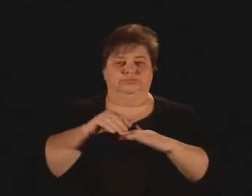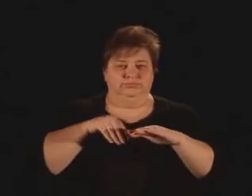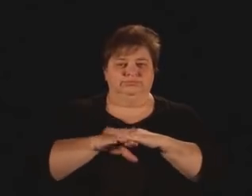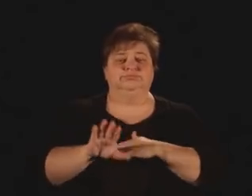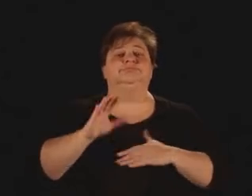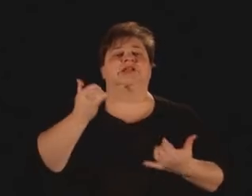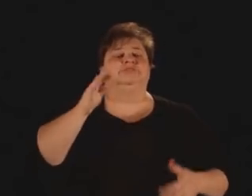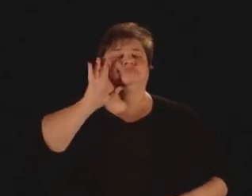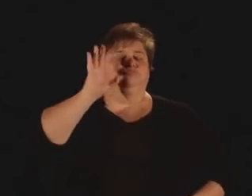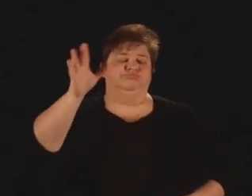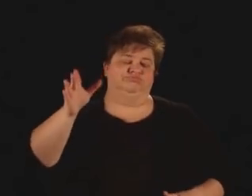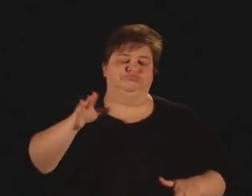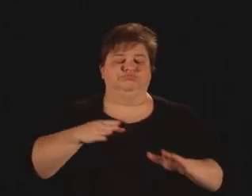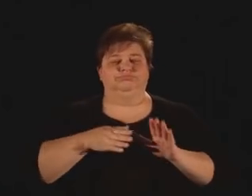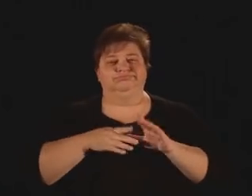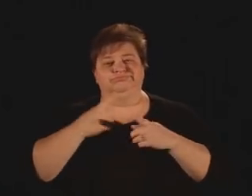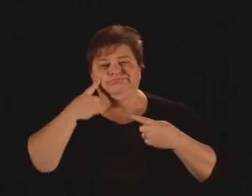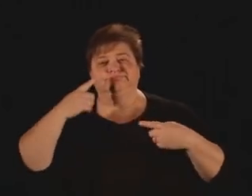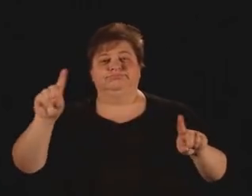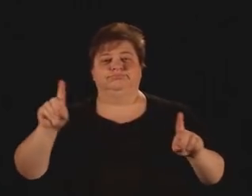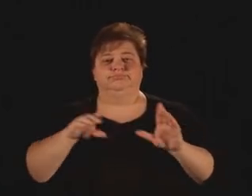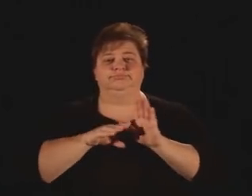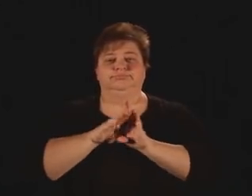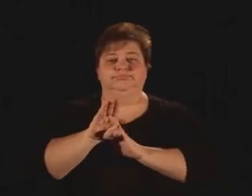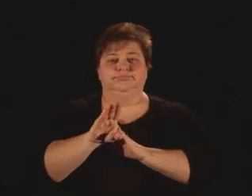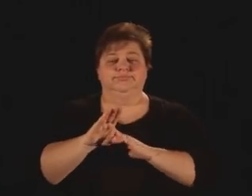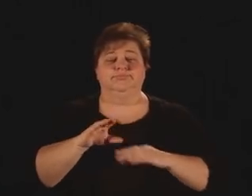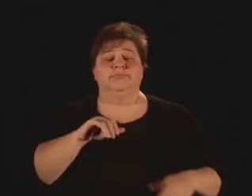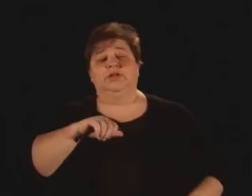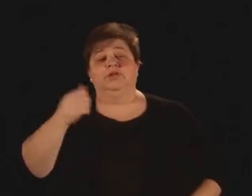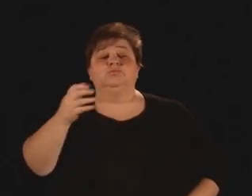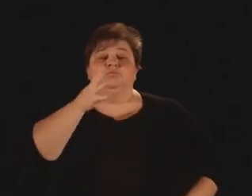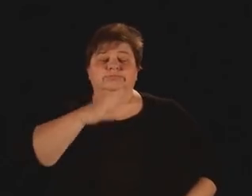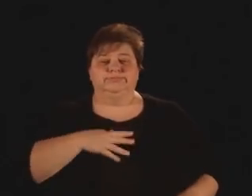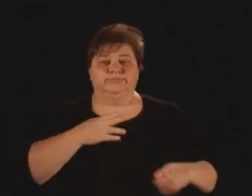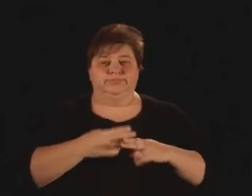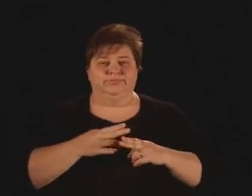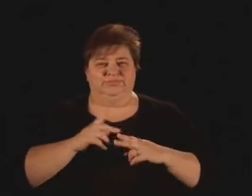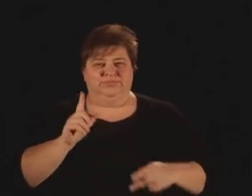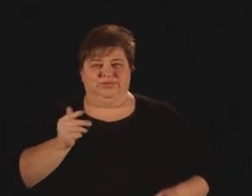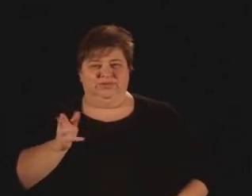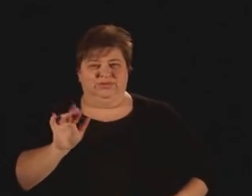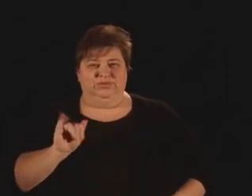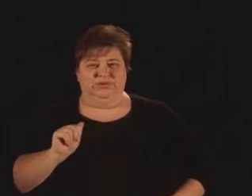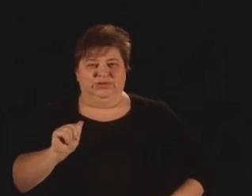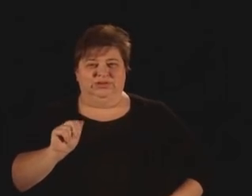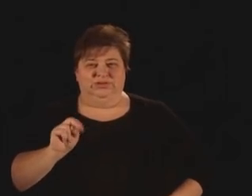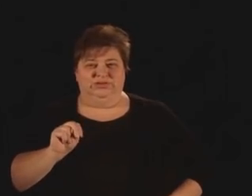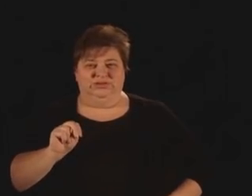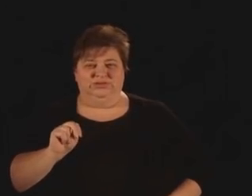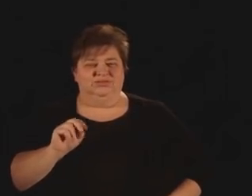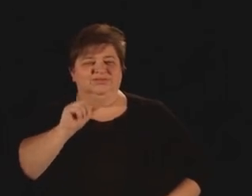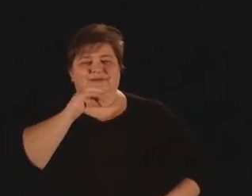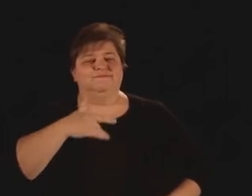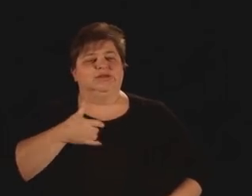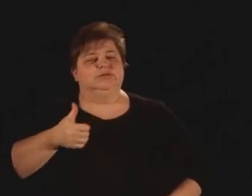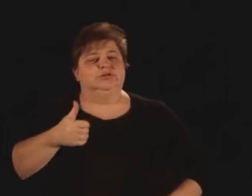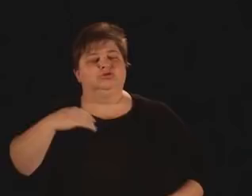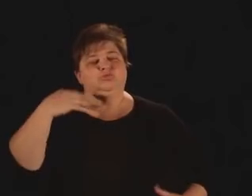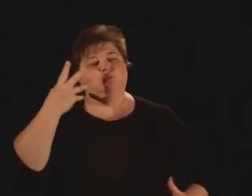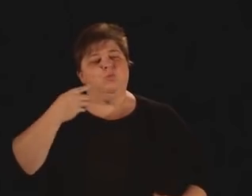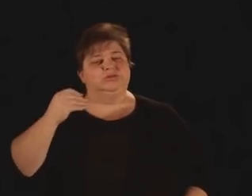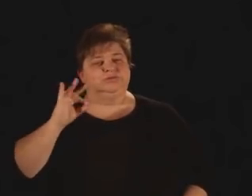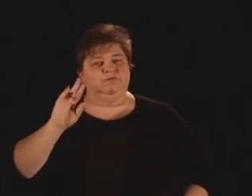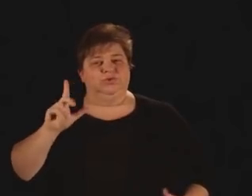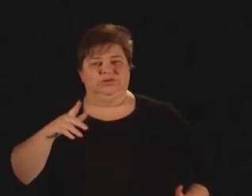And then there's Lori. Lori used to feel ungraceful and odd-looking. Until one day when she overheard her